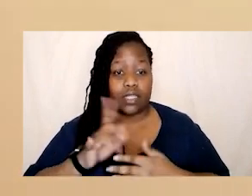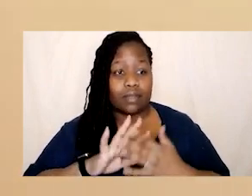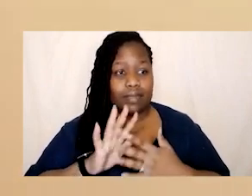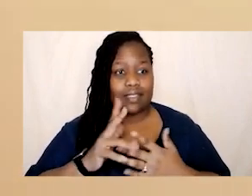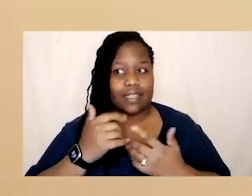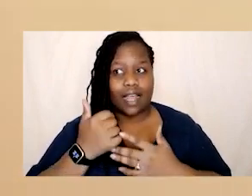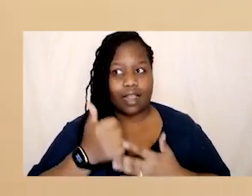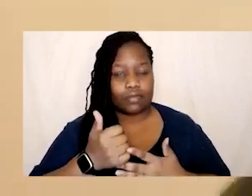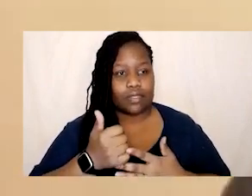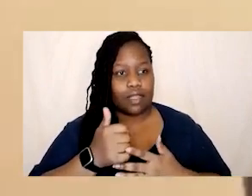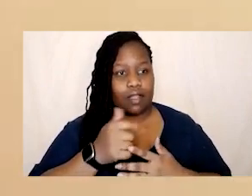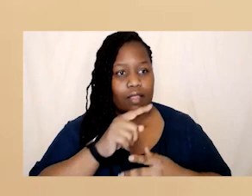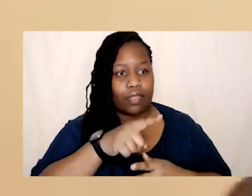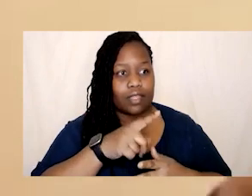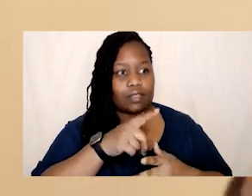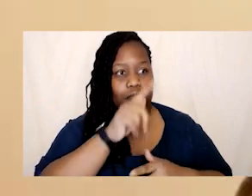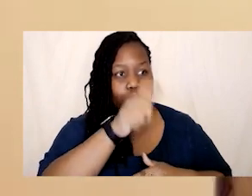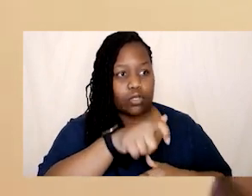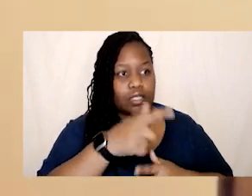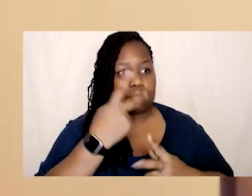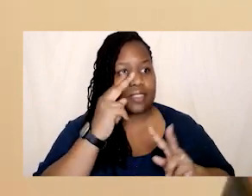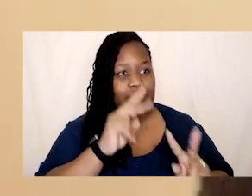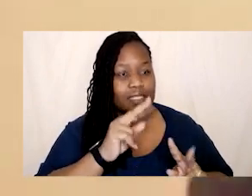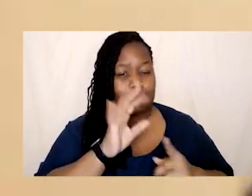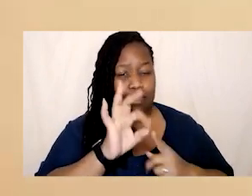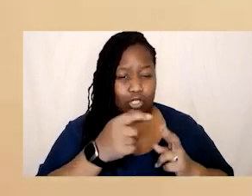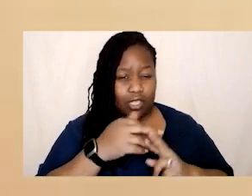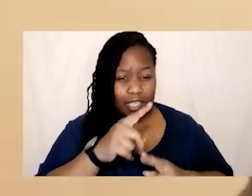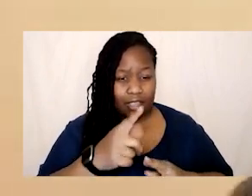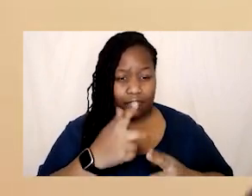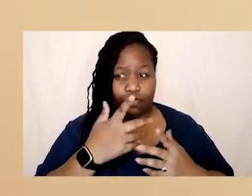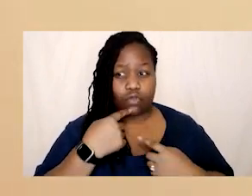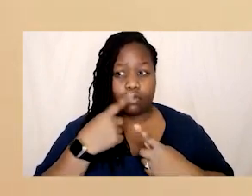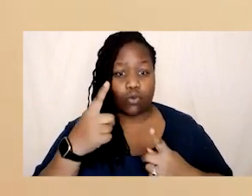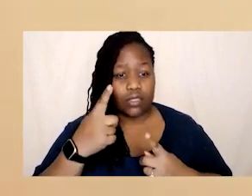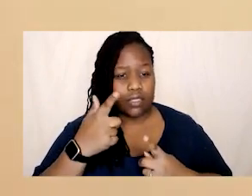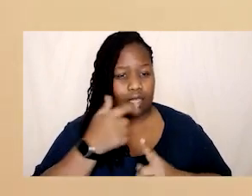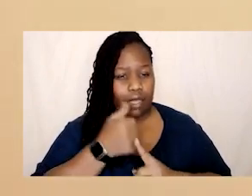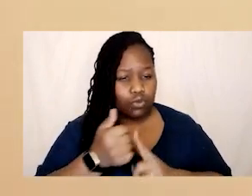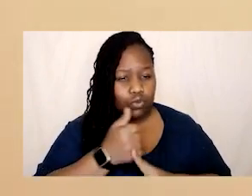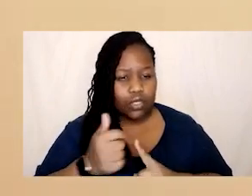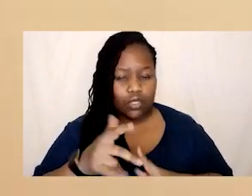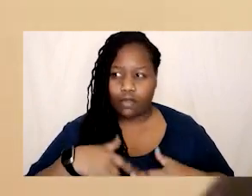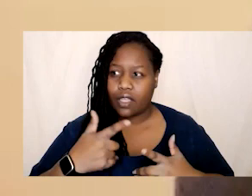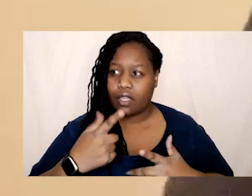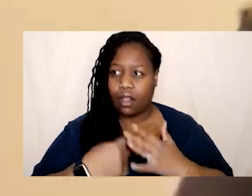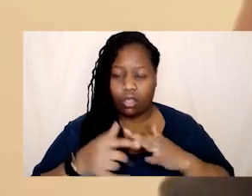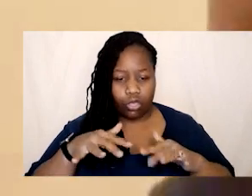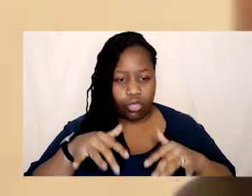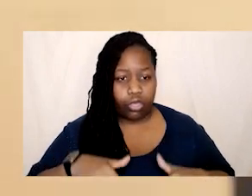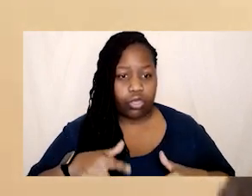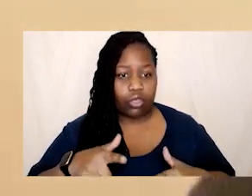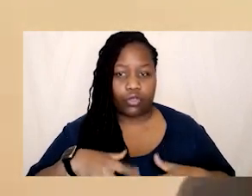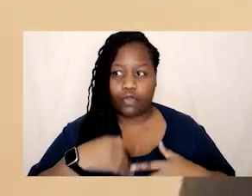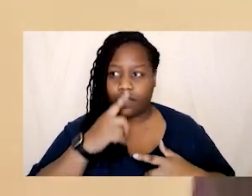facing abuse you feel so isolated that you feel so isolated and such a victim you feel lonely you start feeling